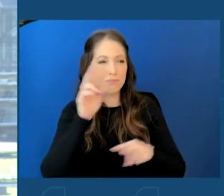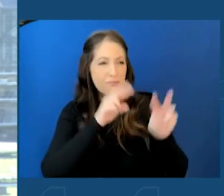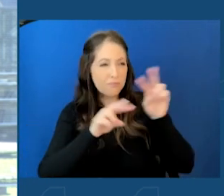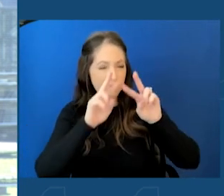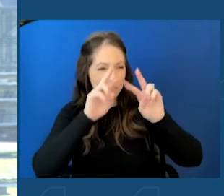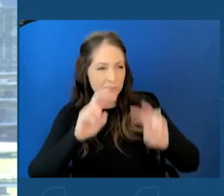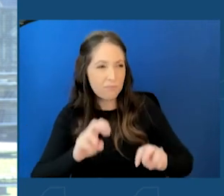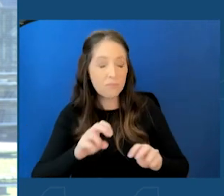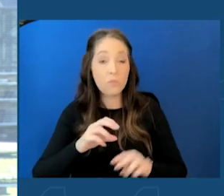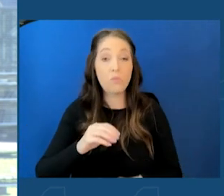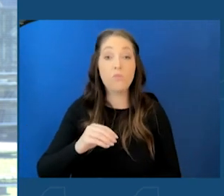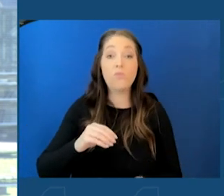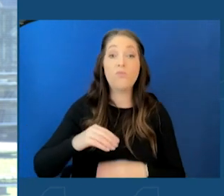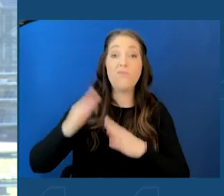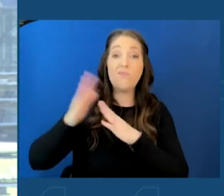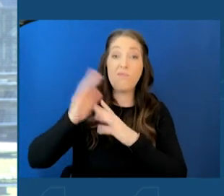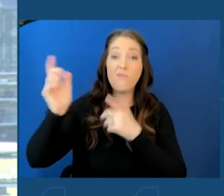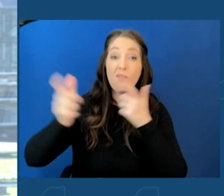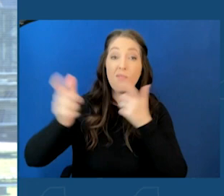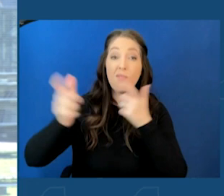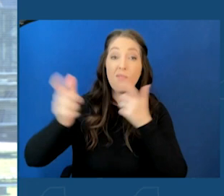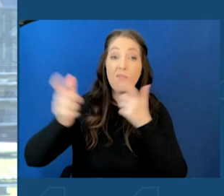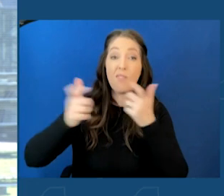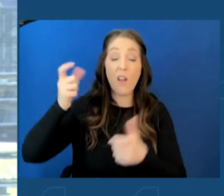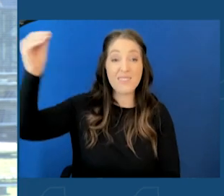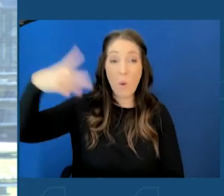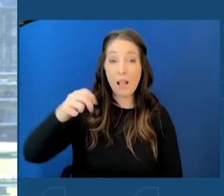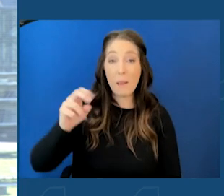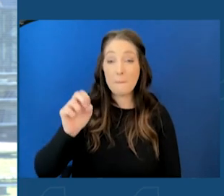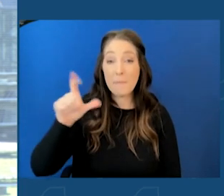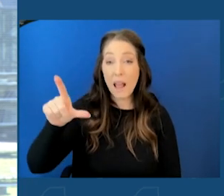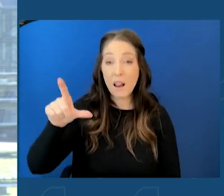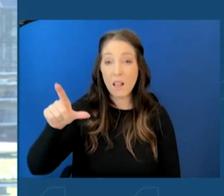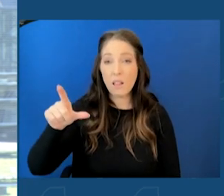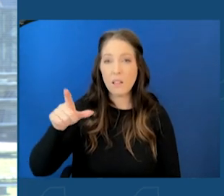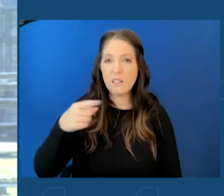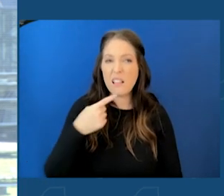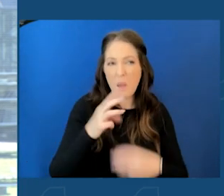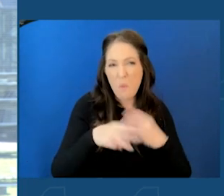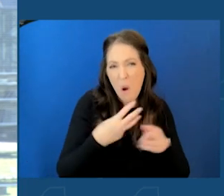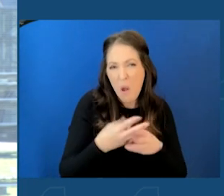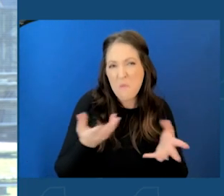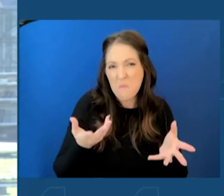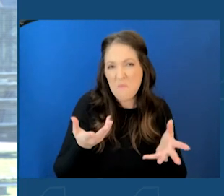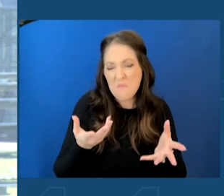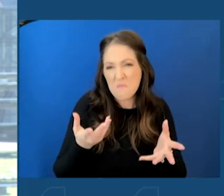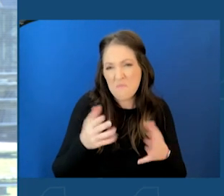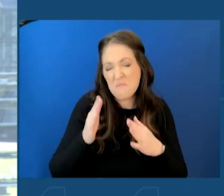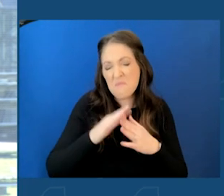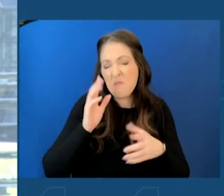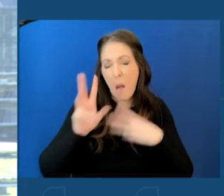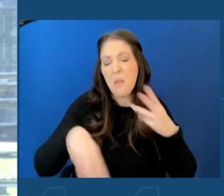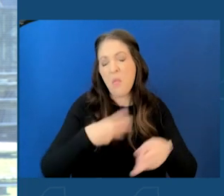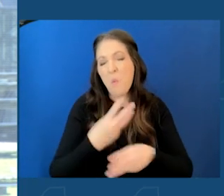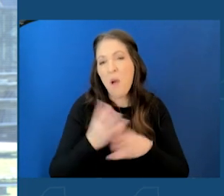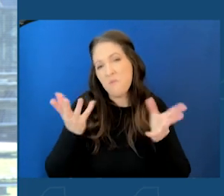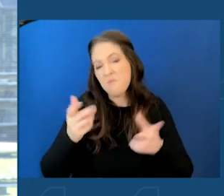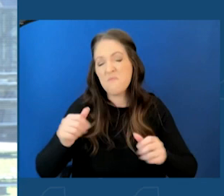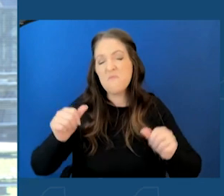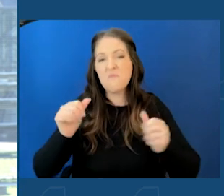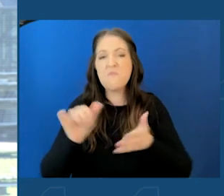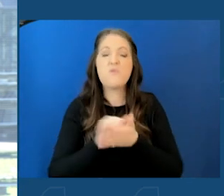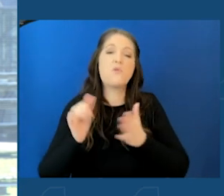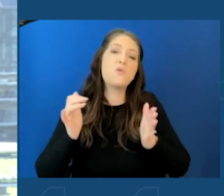the largest solar panels. Is it around the world, Alan? Should I say the world? Close enough? All right. We're New Yorkers. could brag a little bit. All New York.